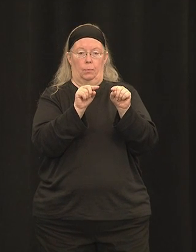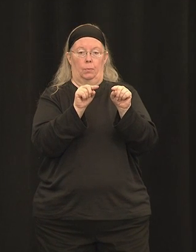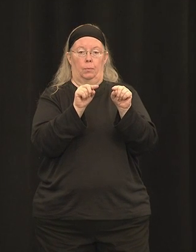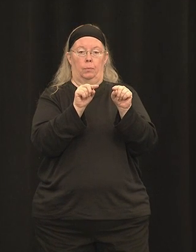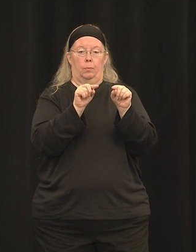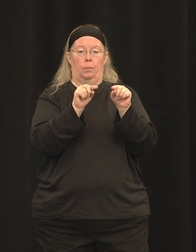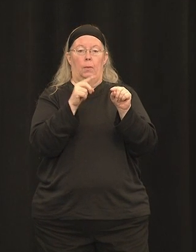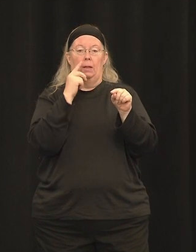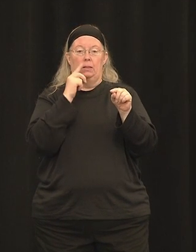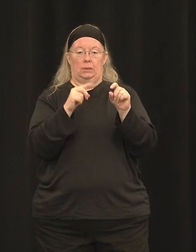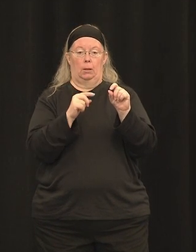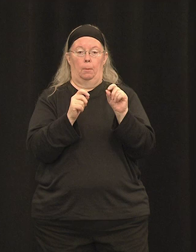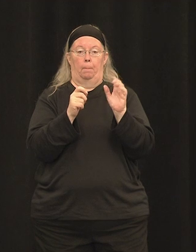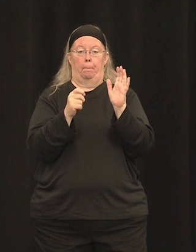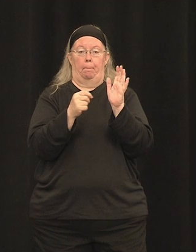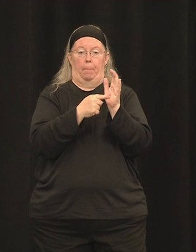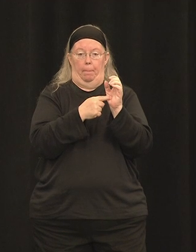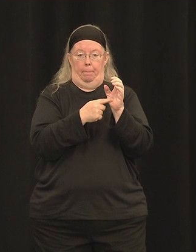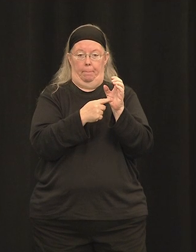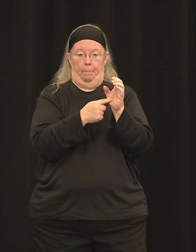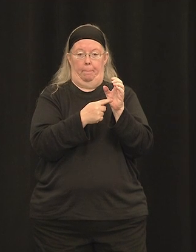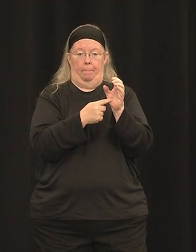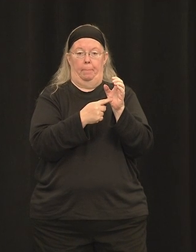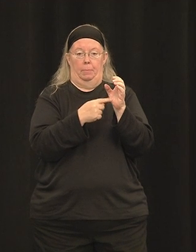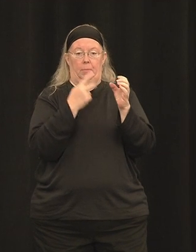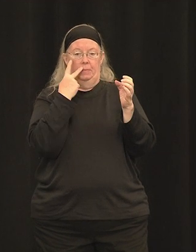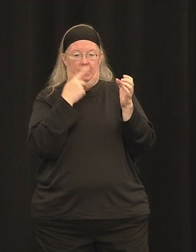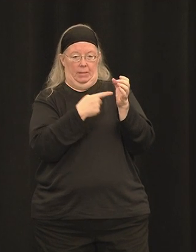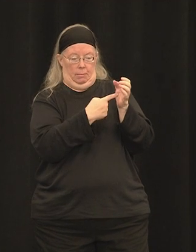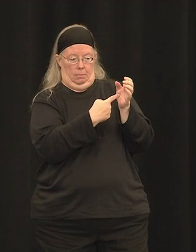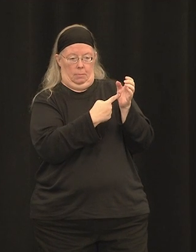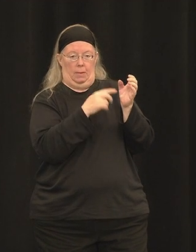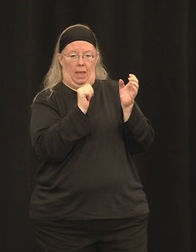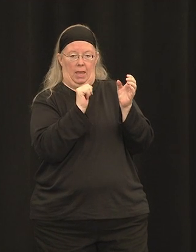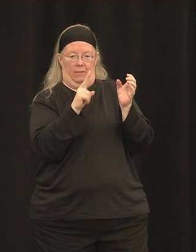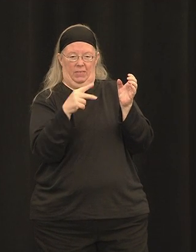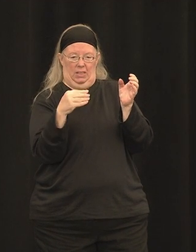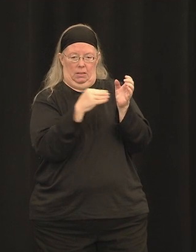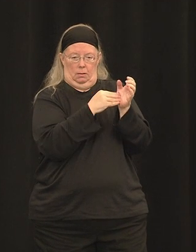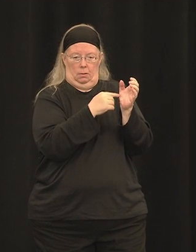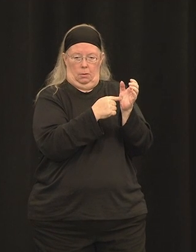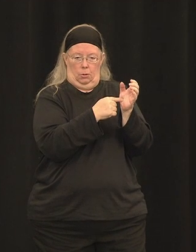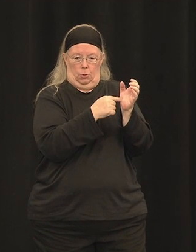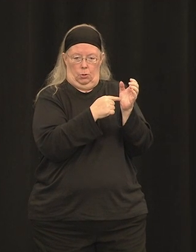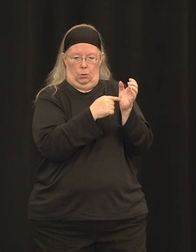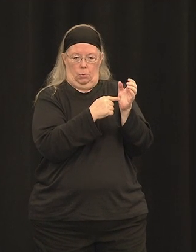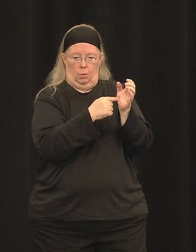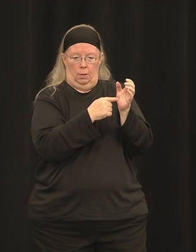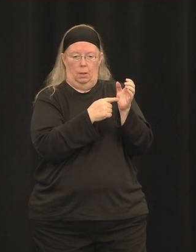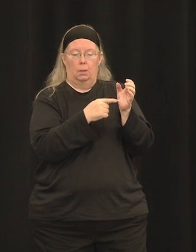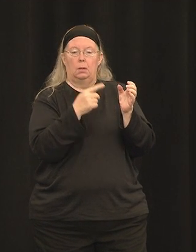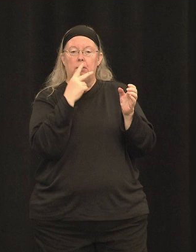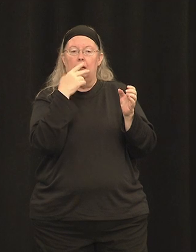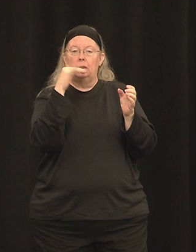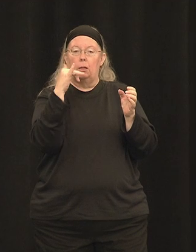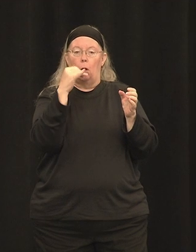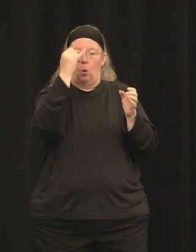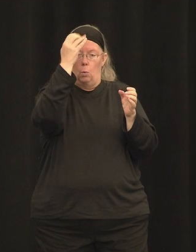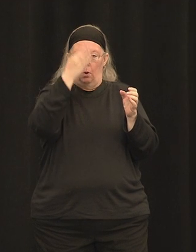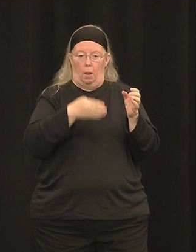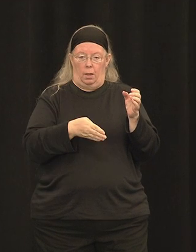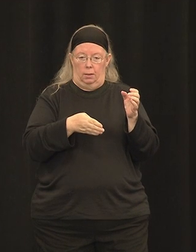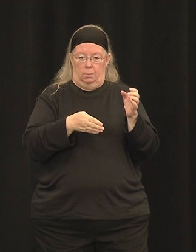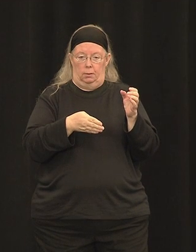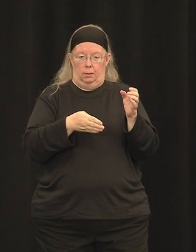the edge of where the vector was placed in the retina, and that's demarcated with a little yellow line. And over time, you can see that that GFP